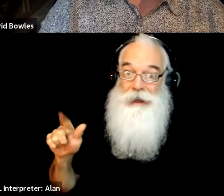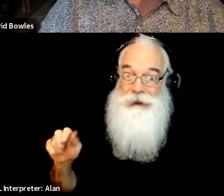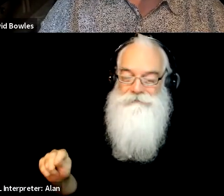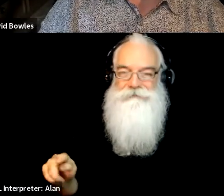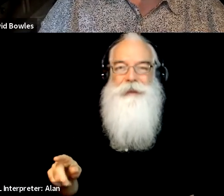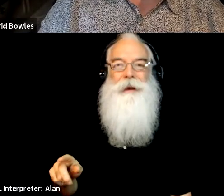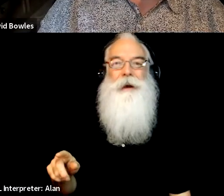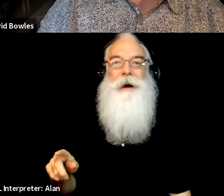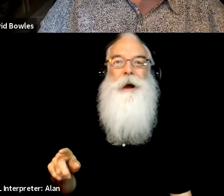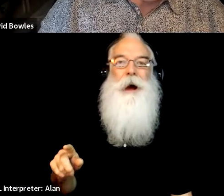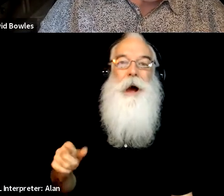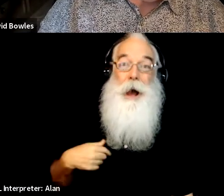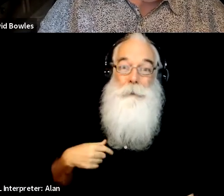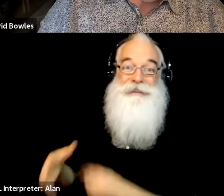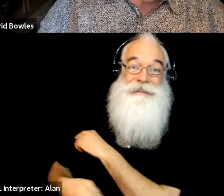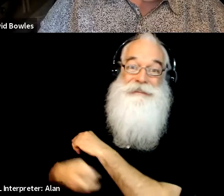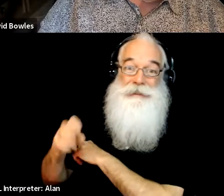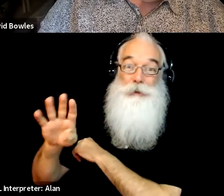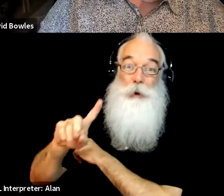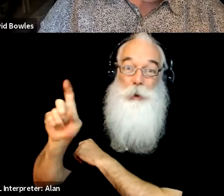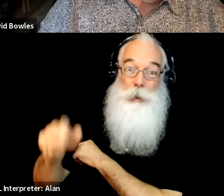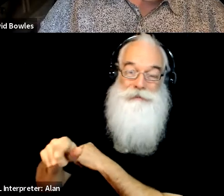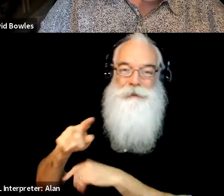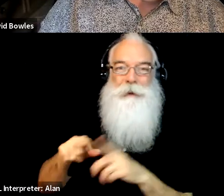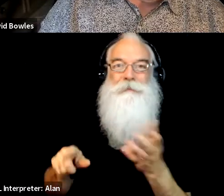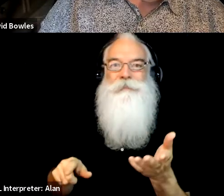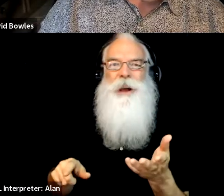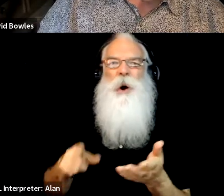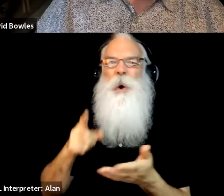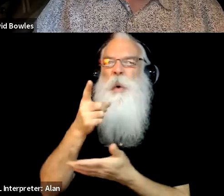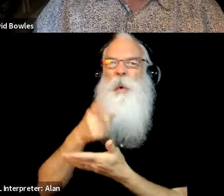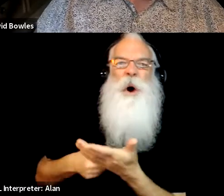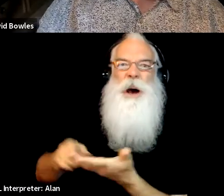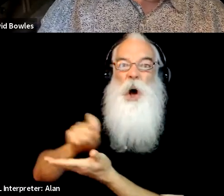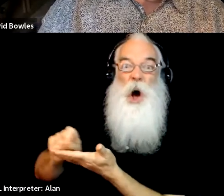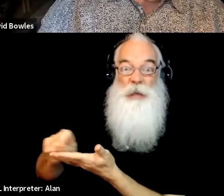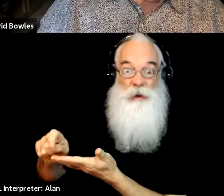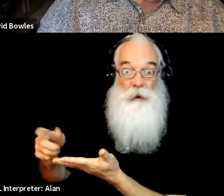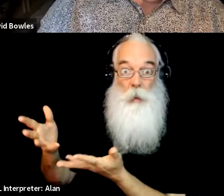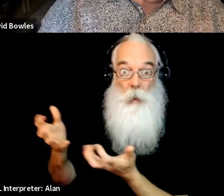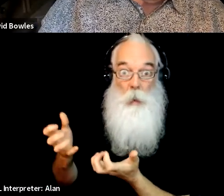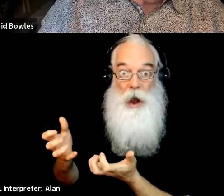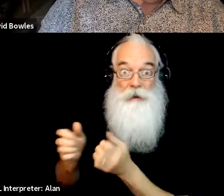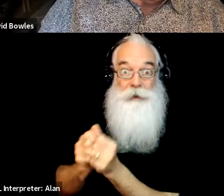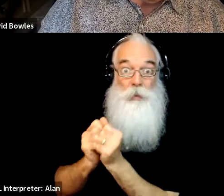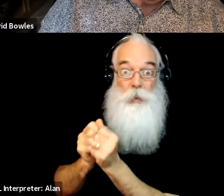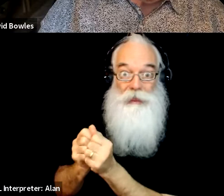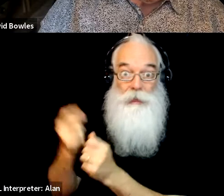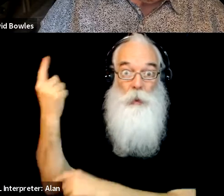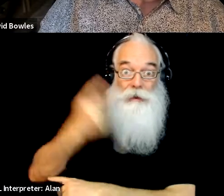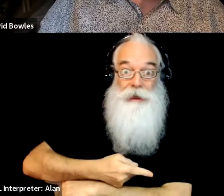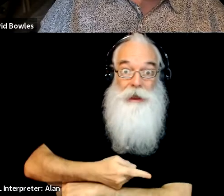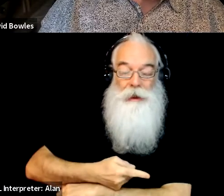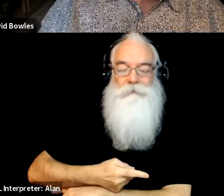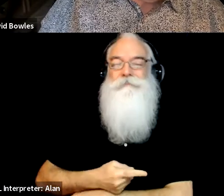that Susan had posed to us, like what author would we want to spend a day with? And like, you know, before the pandemic,